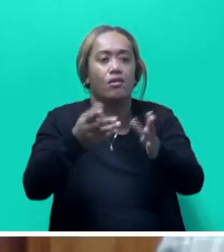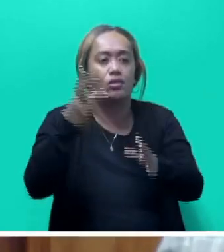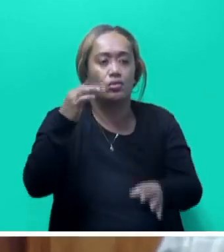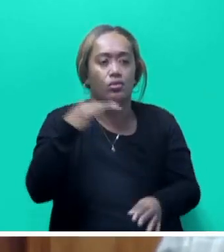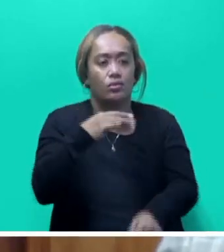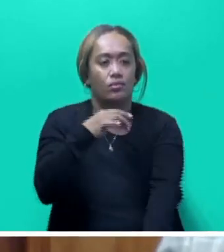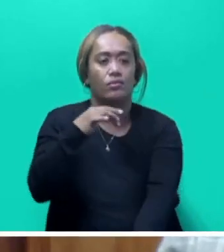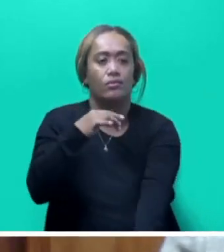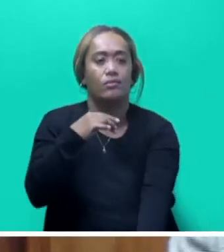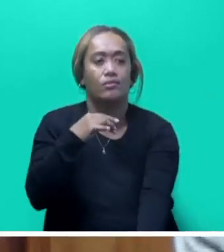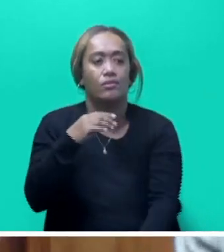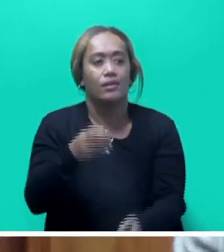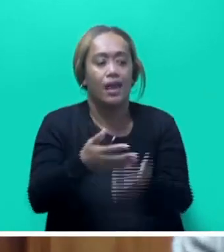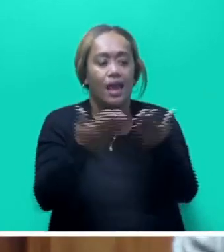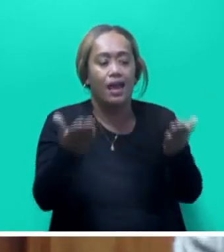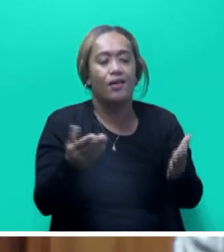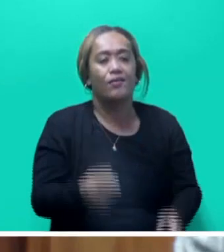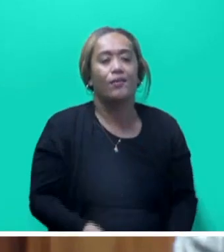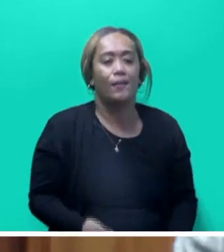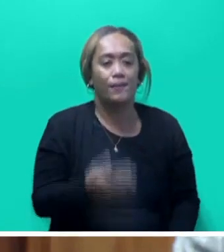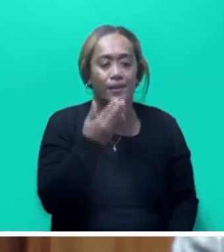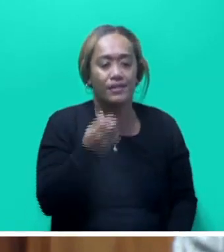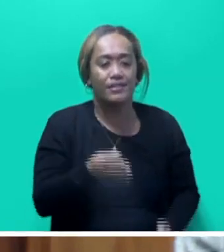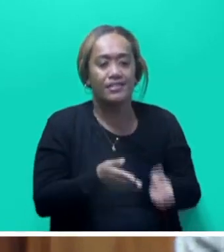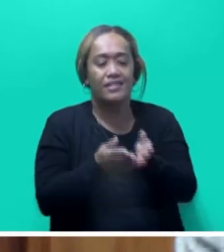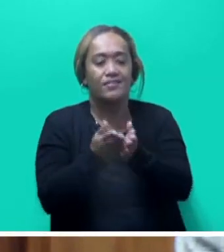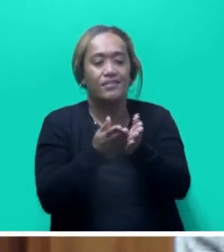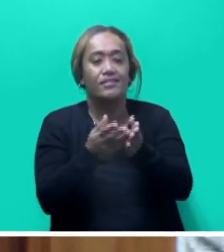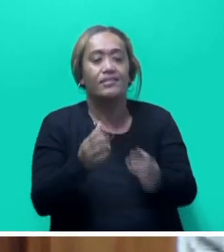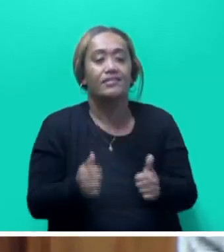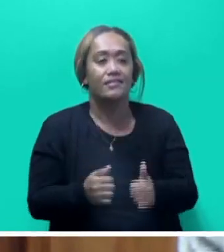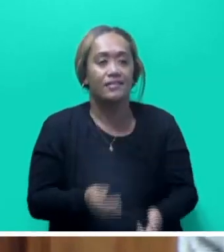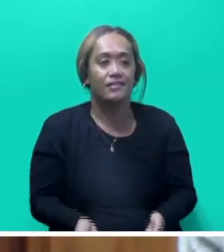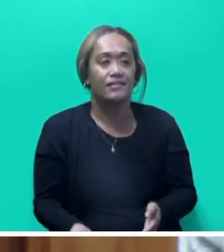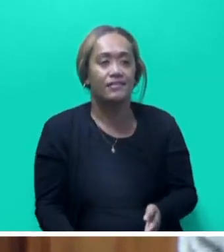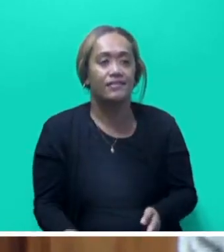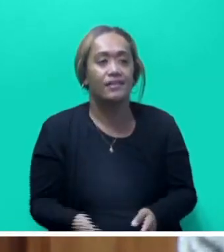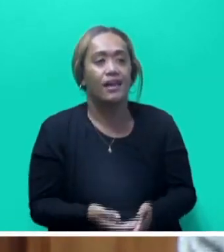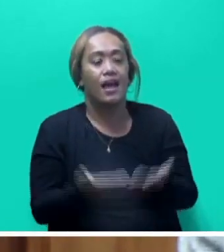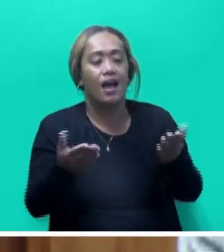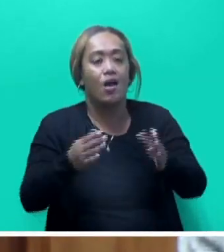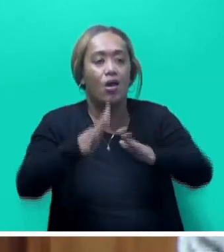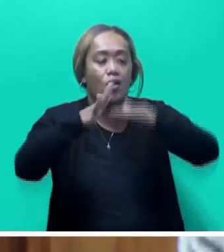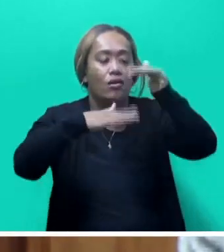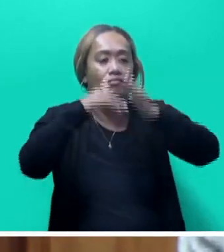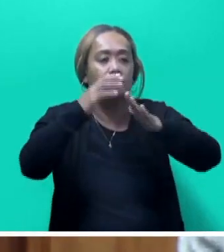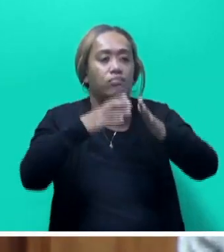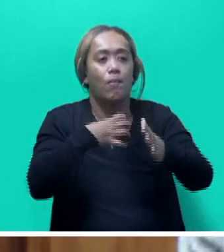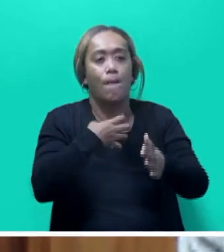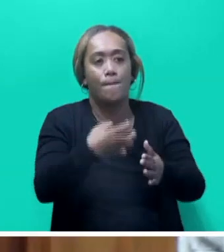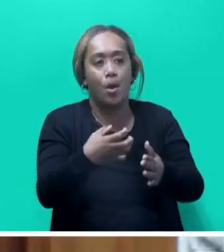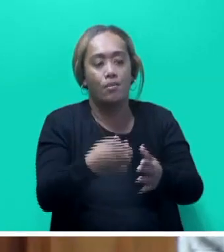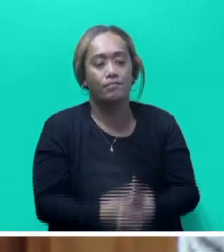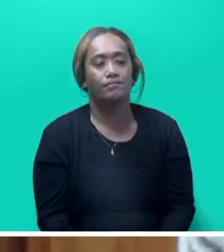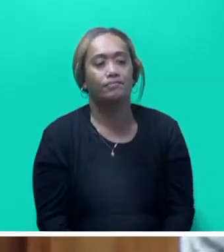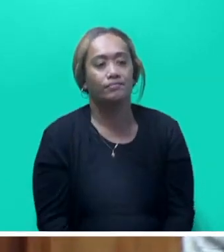budget. Work has started on the repair of the No Ualu office, and construction upgrade, six quarters, totally $300,000.